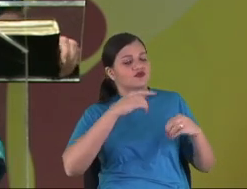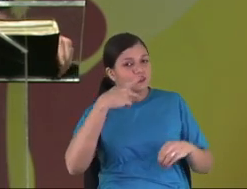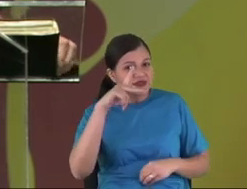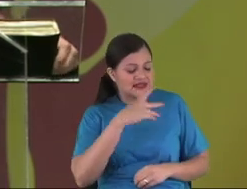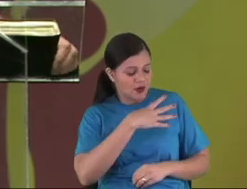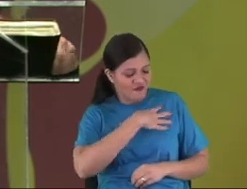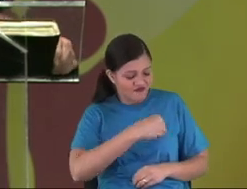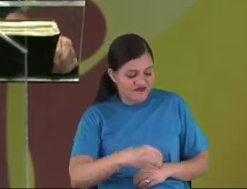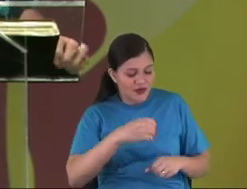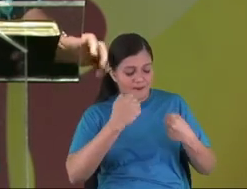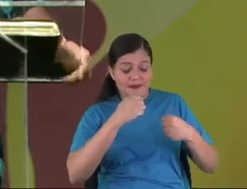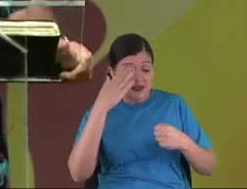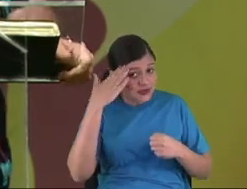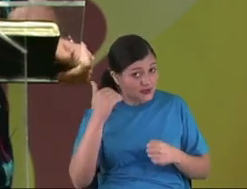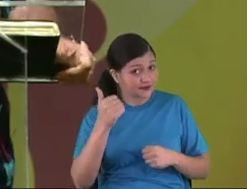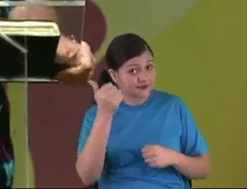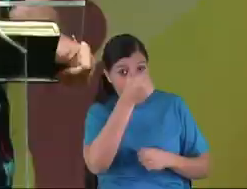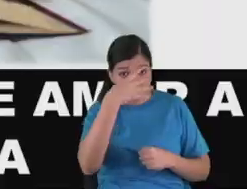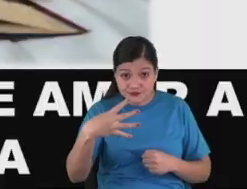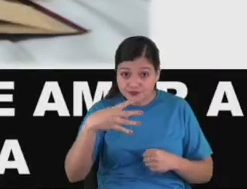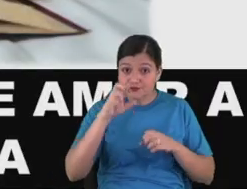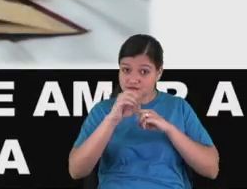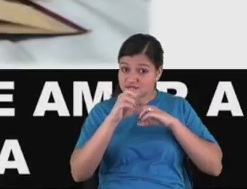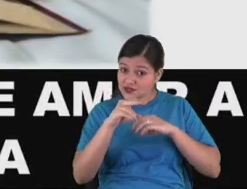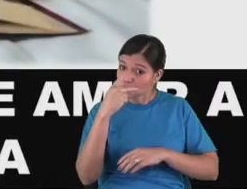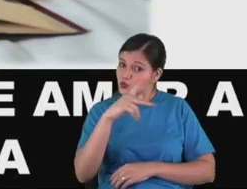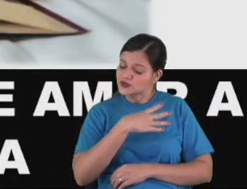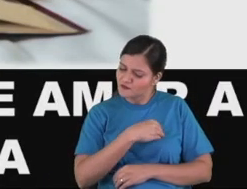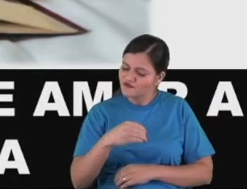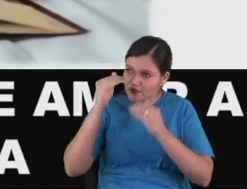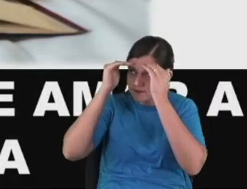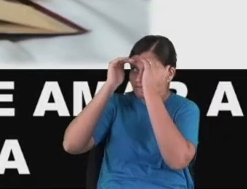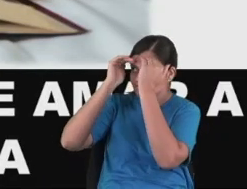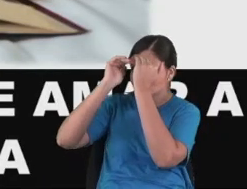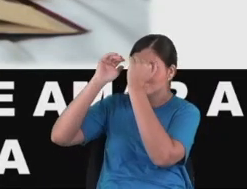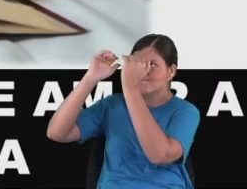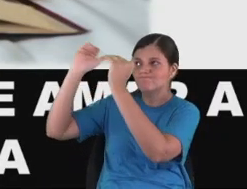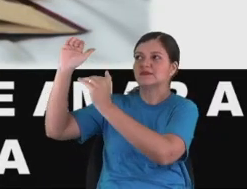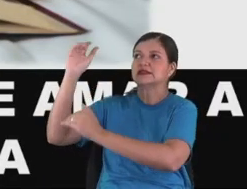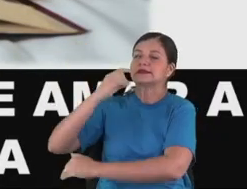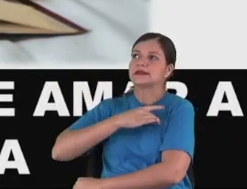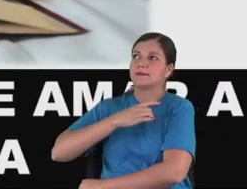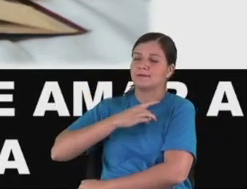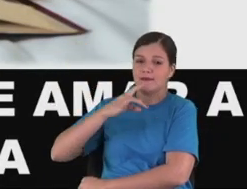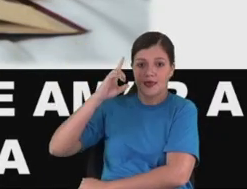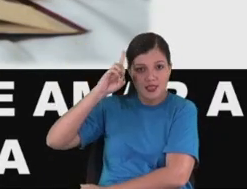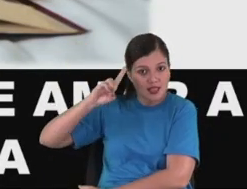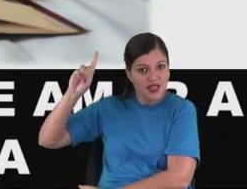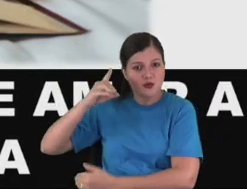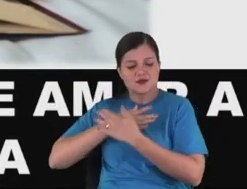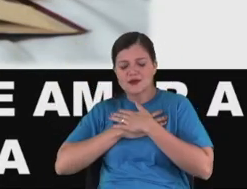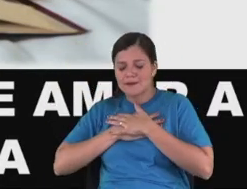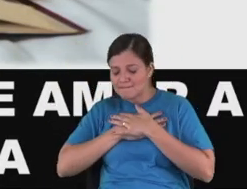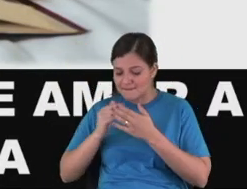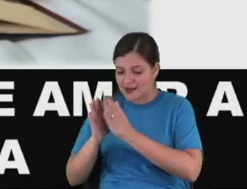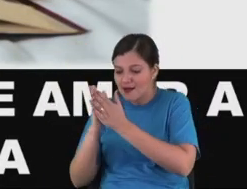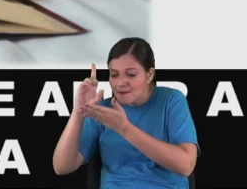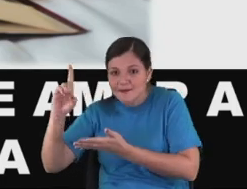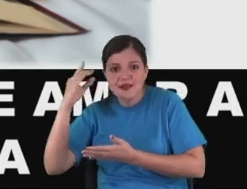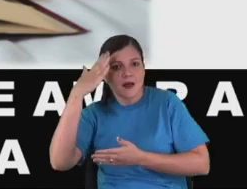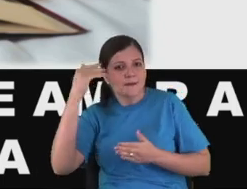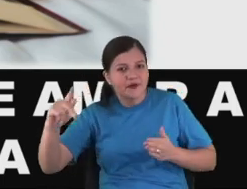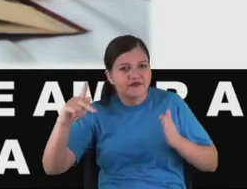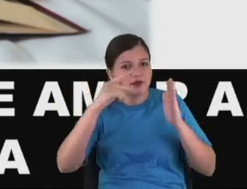Number 14, teach your kids to fear God and love His world. Proverbs 9